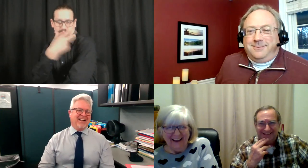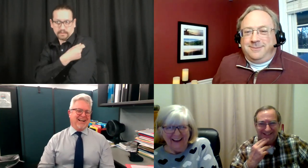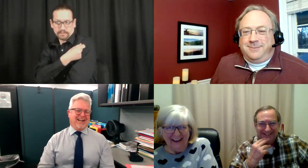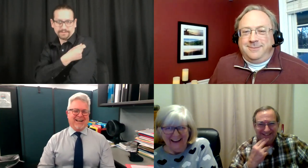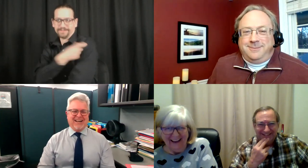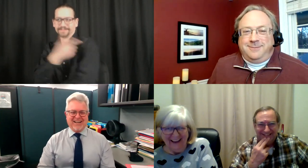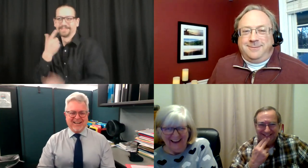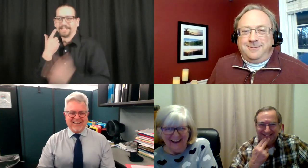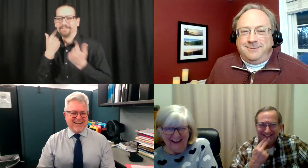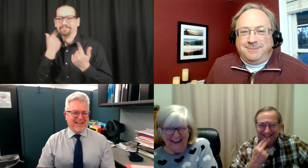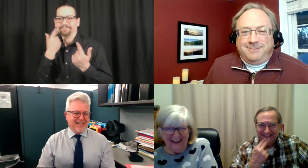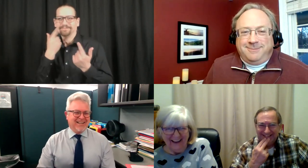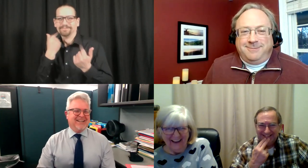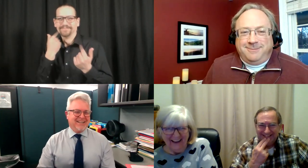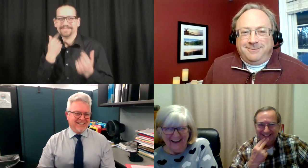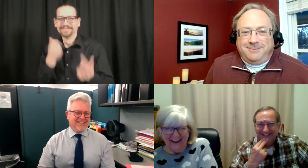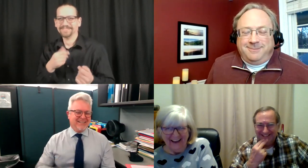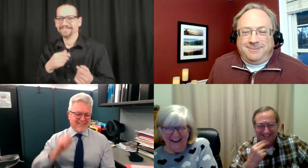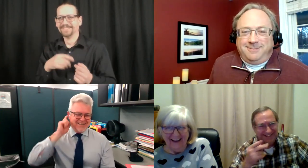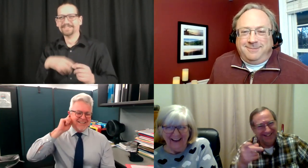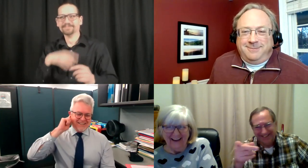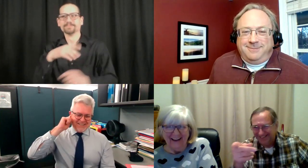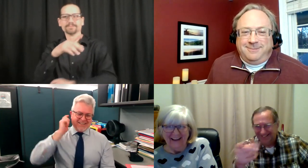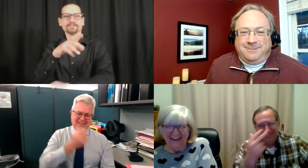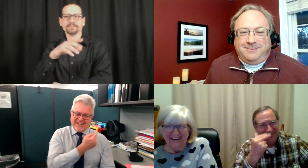He's laughing. He's saying, thanks for the compliment.